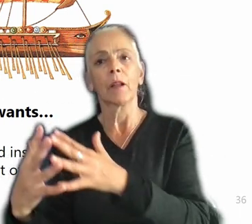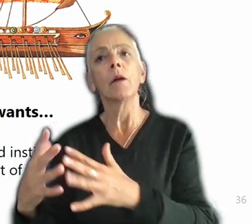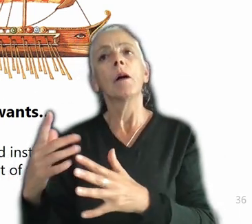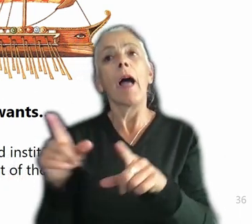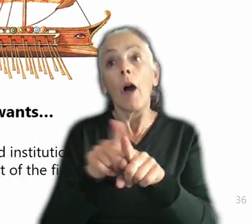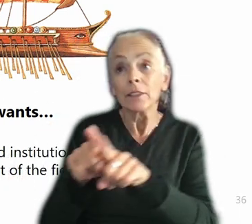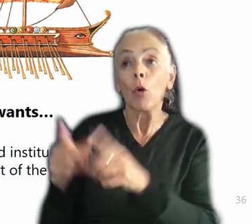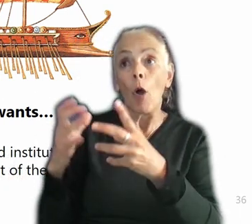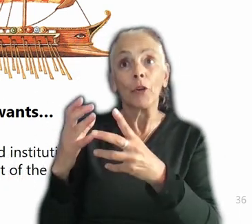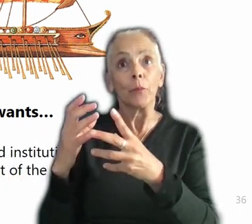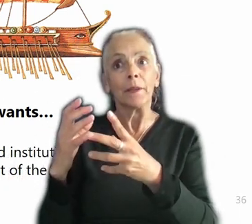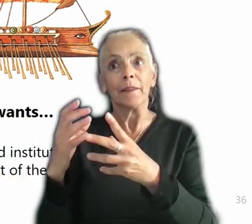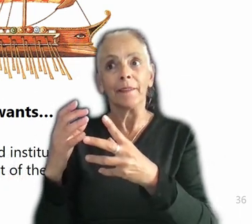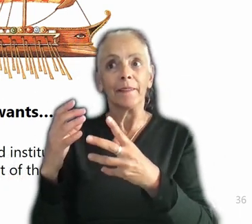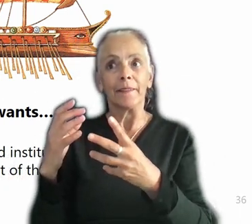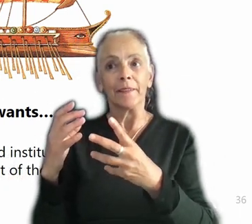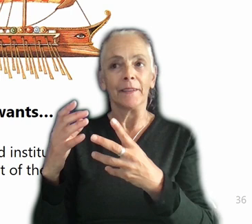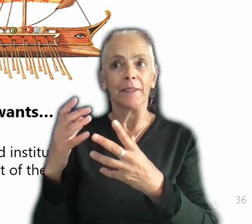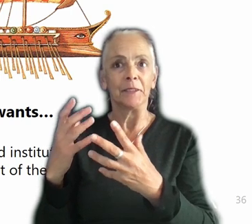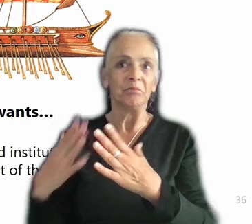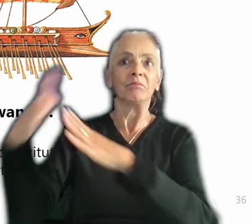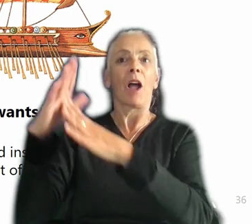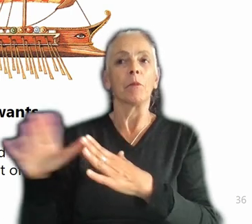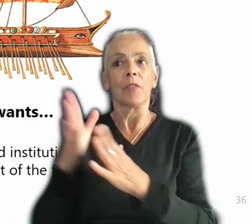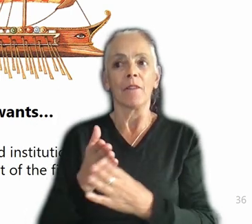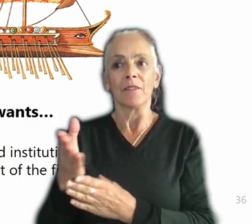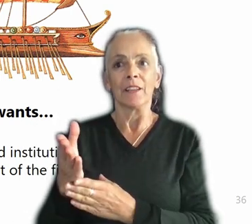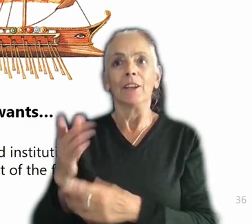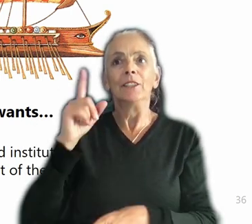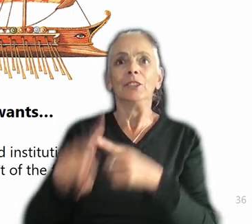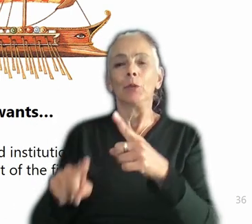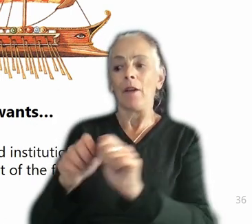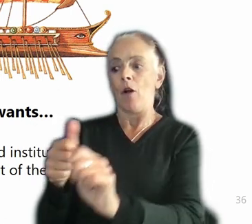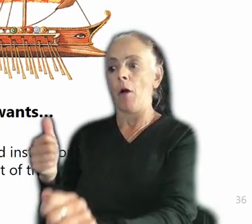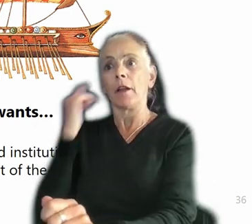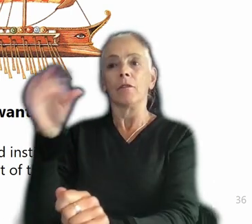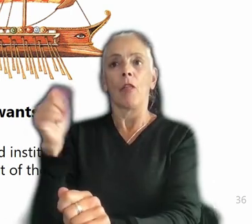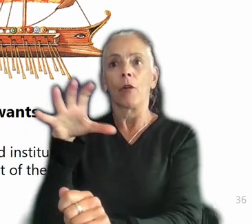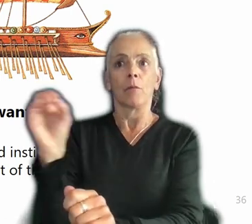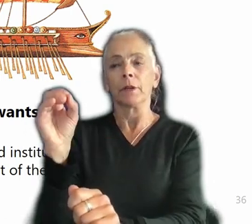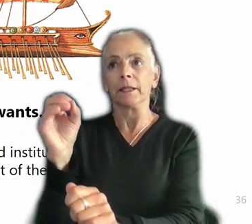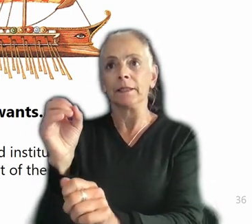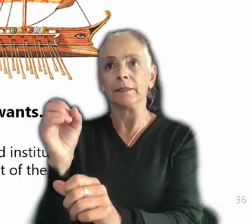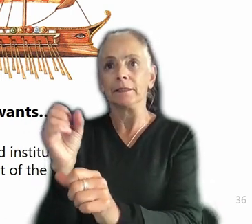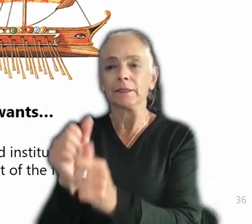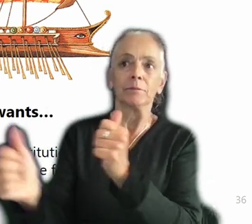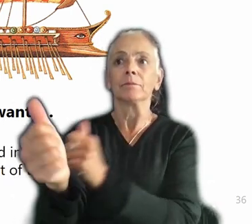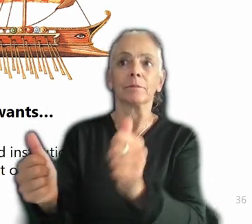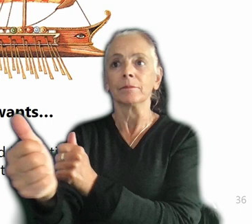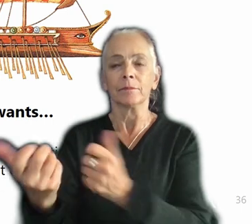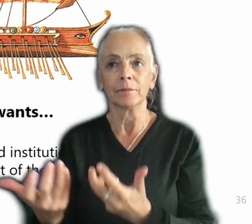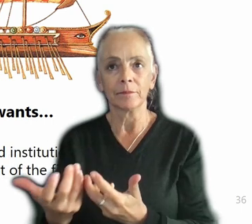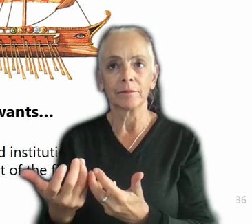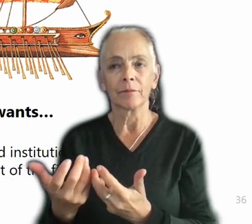ossify your knowledge and fall behind where others are leaping ahead. And it's worth remembering that